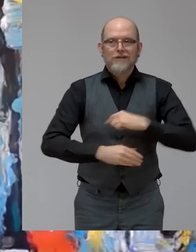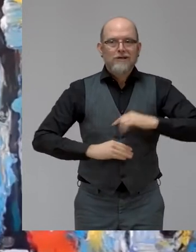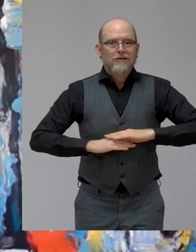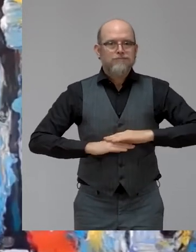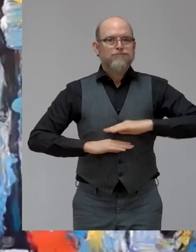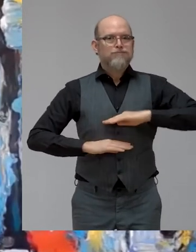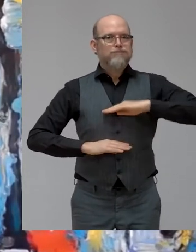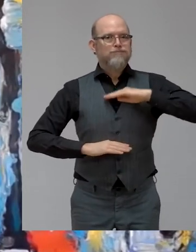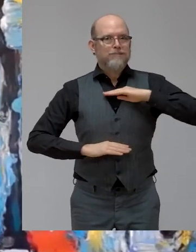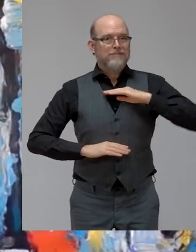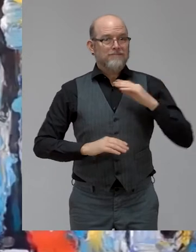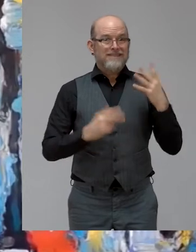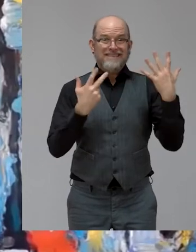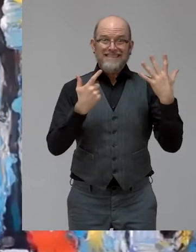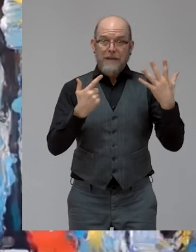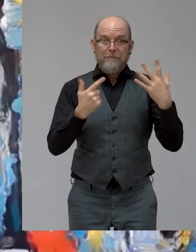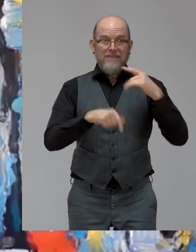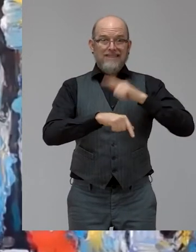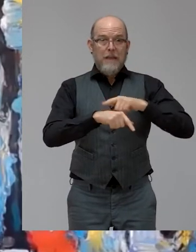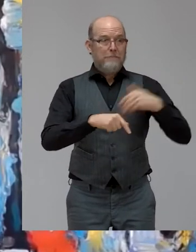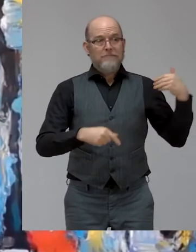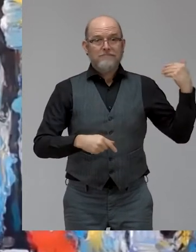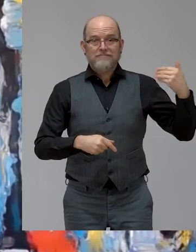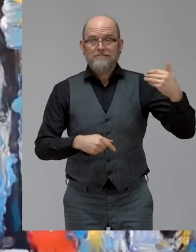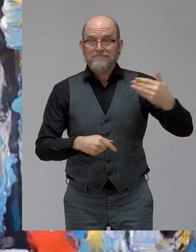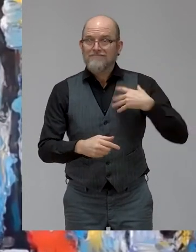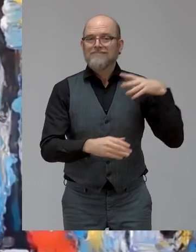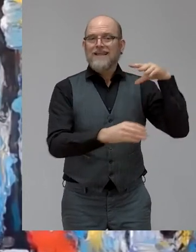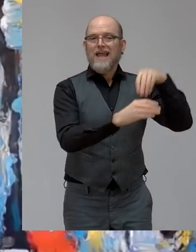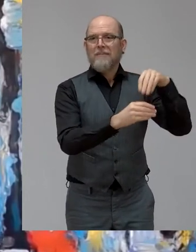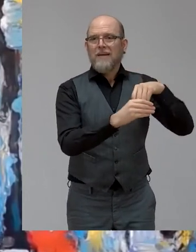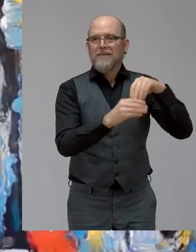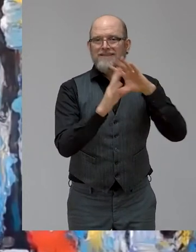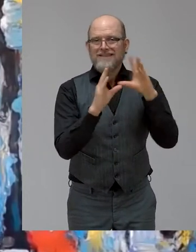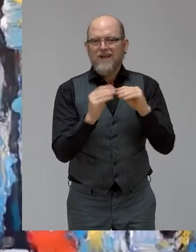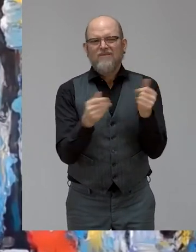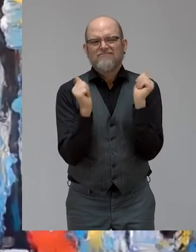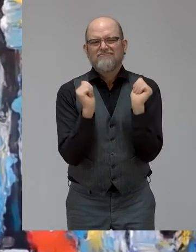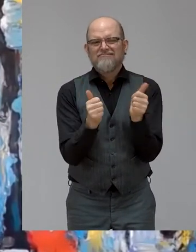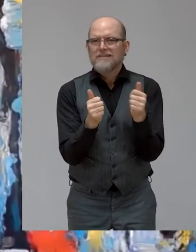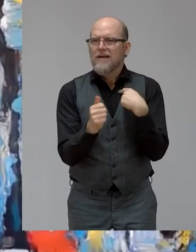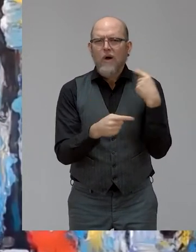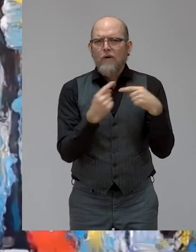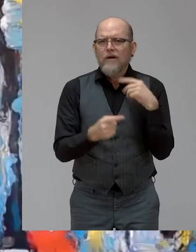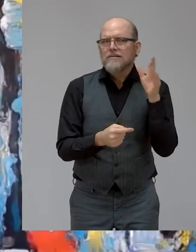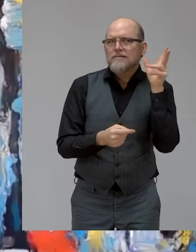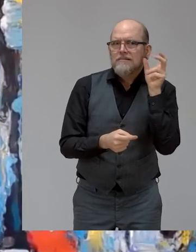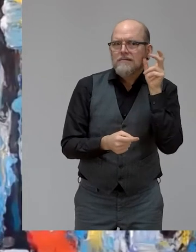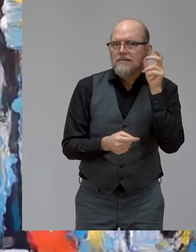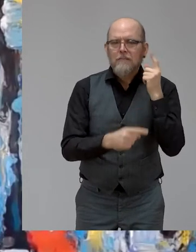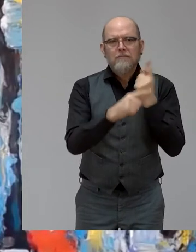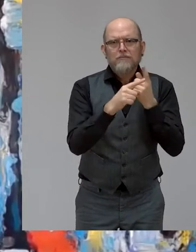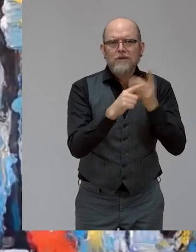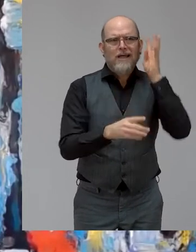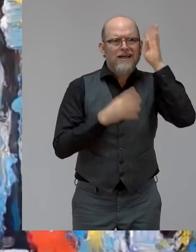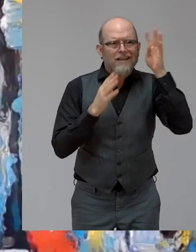many inspirations I met and heard over the years? When we were offered the opportunity to lead a session of our choice this